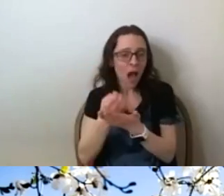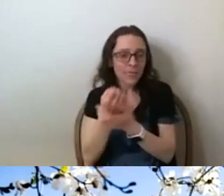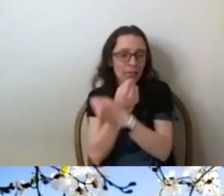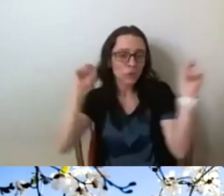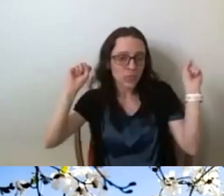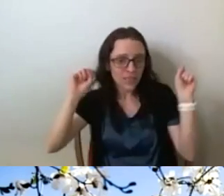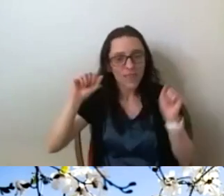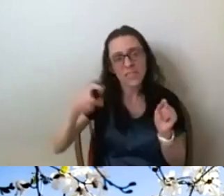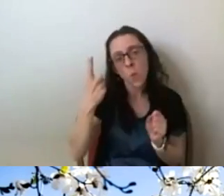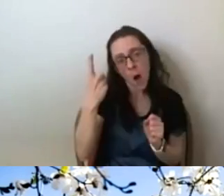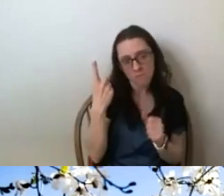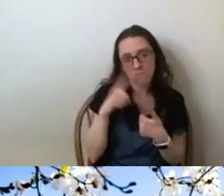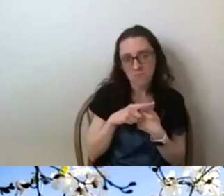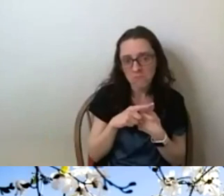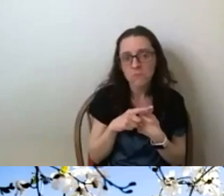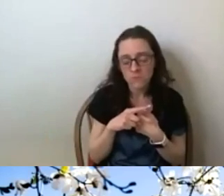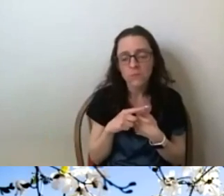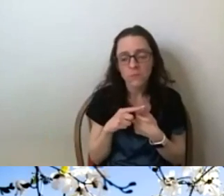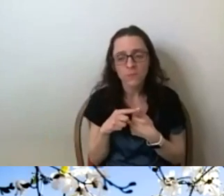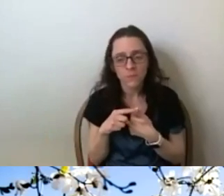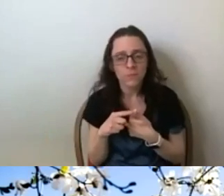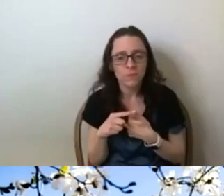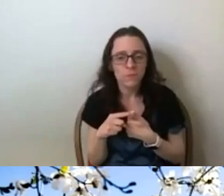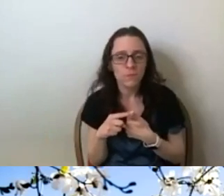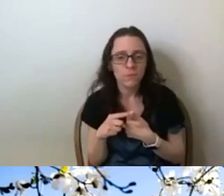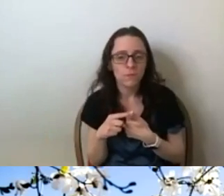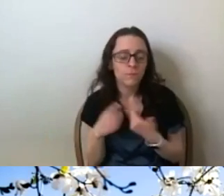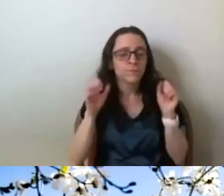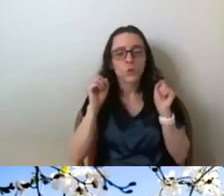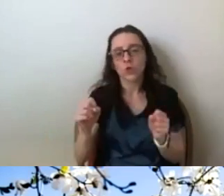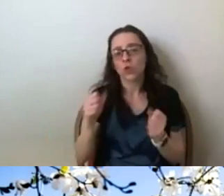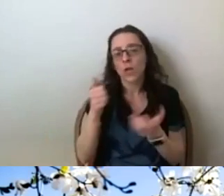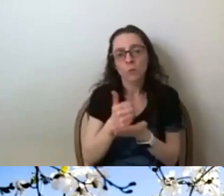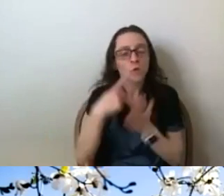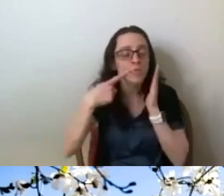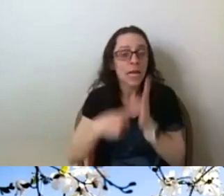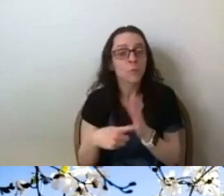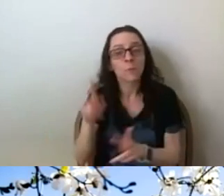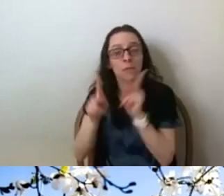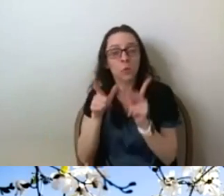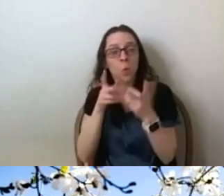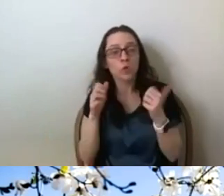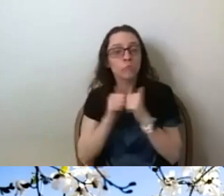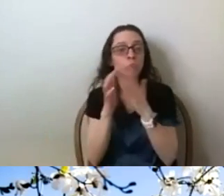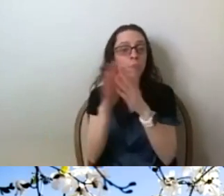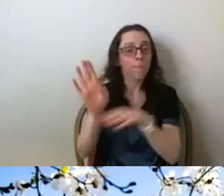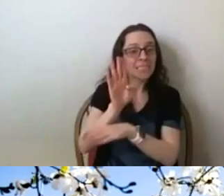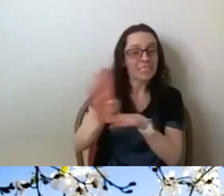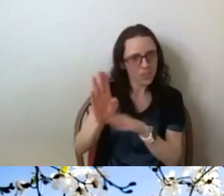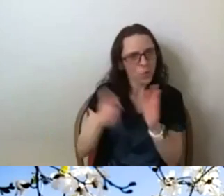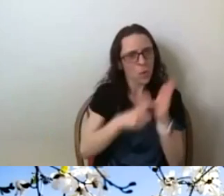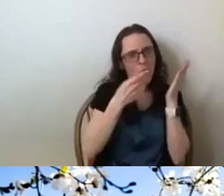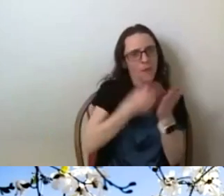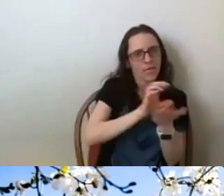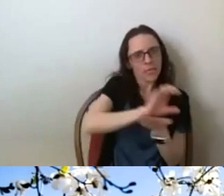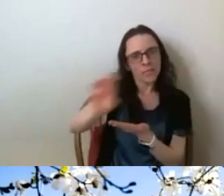that could help, or just for example, entrepreneurs need money in order to start businesses. They need